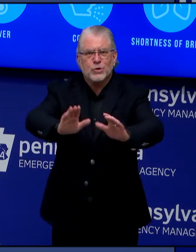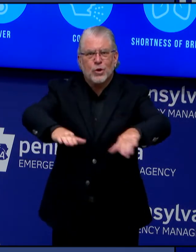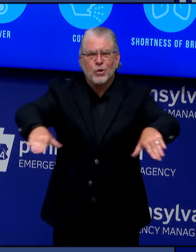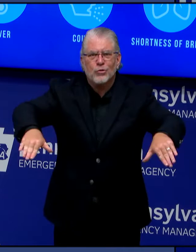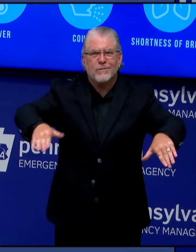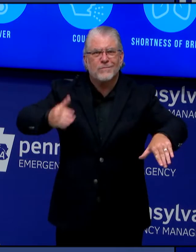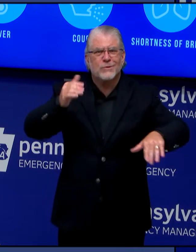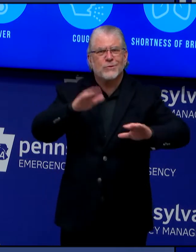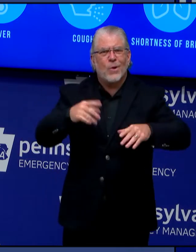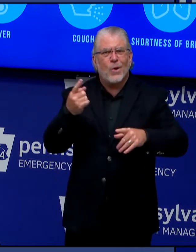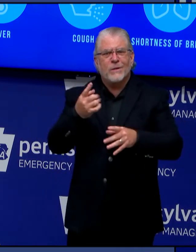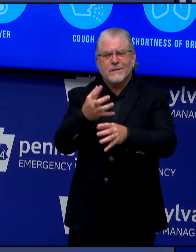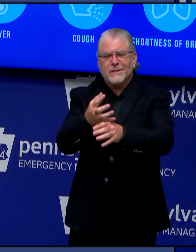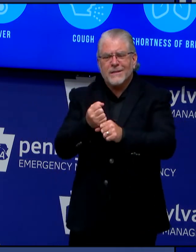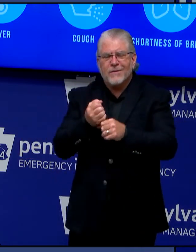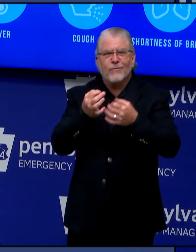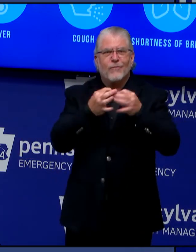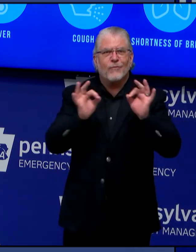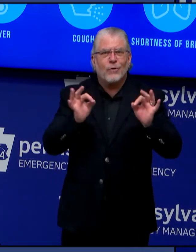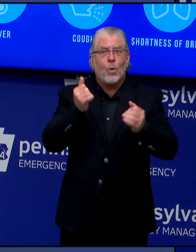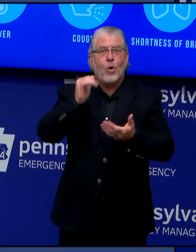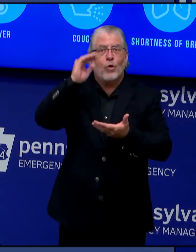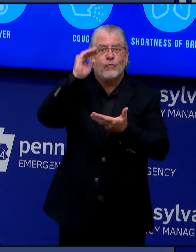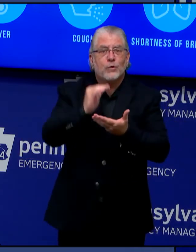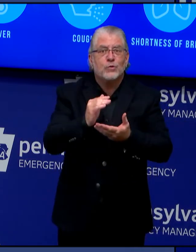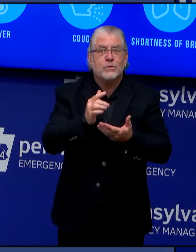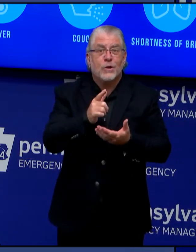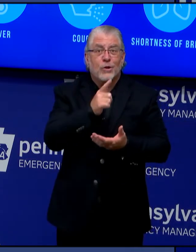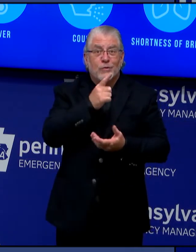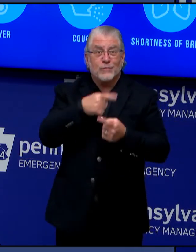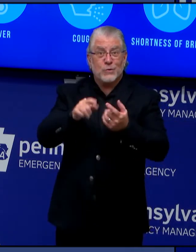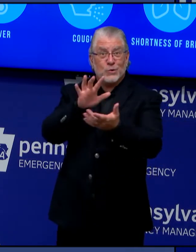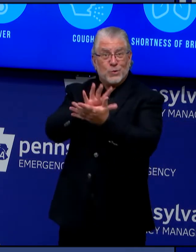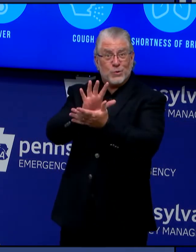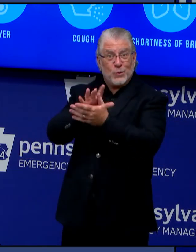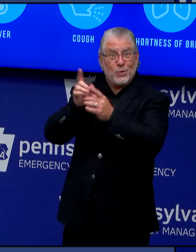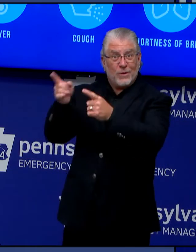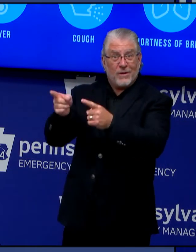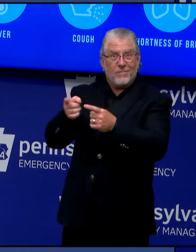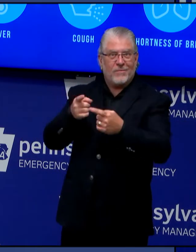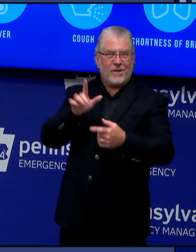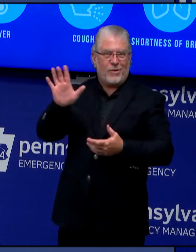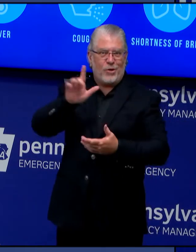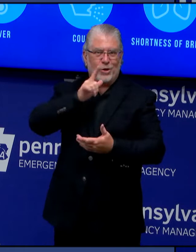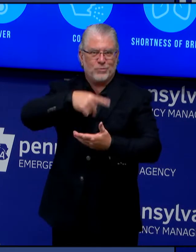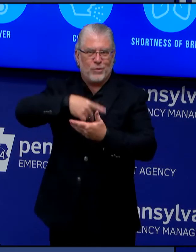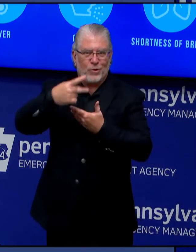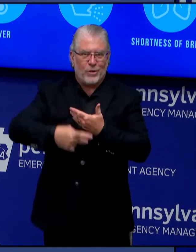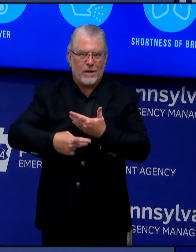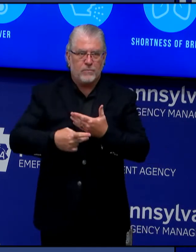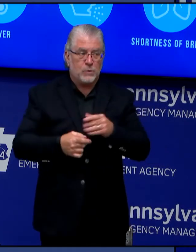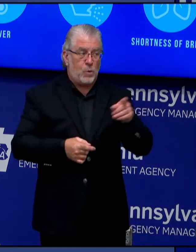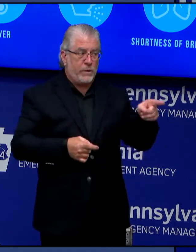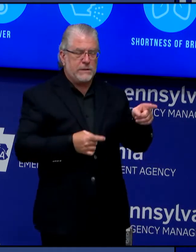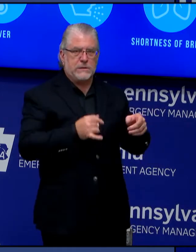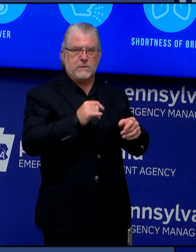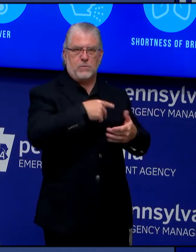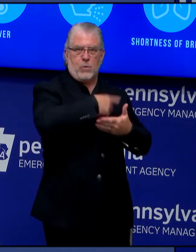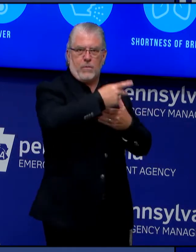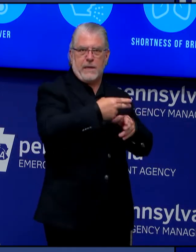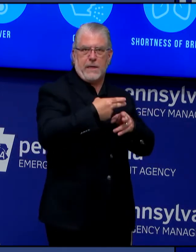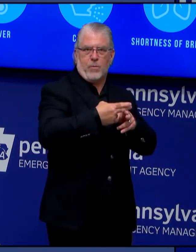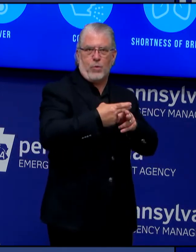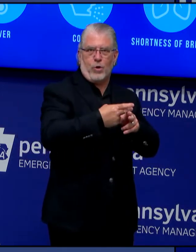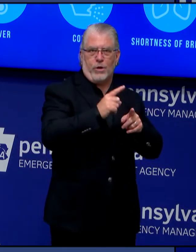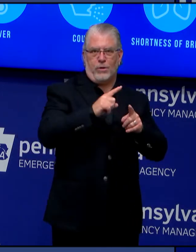reduced-price meals through the National School Lunch Program. This program is temporary and designed to help bridge the gap left by